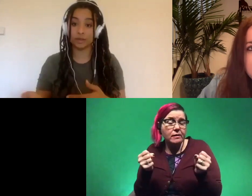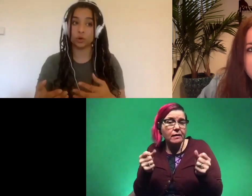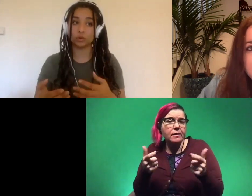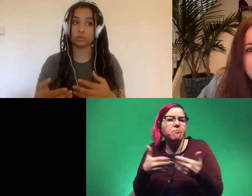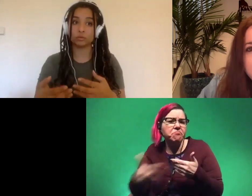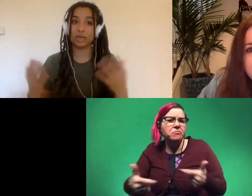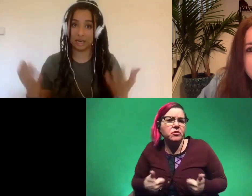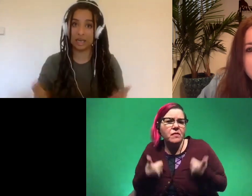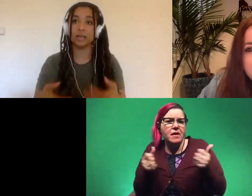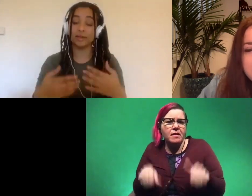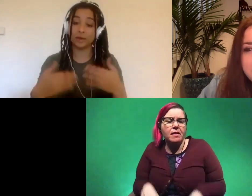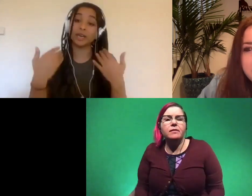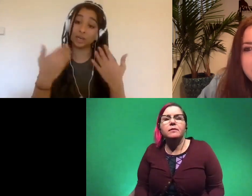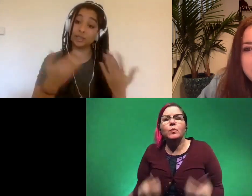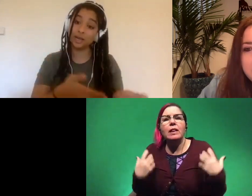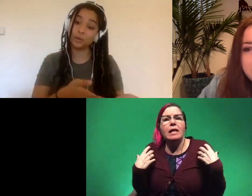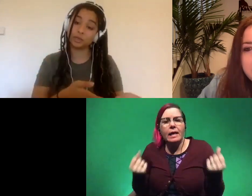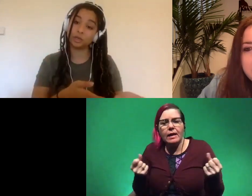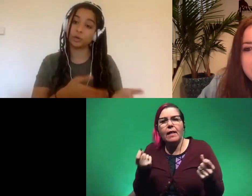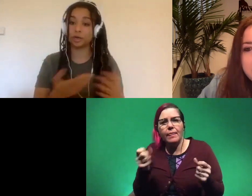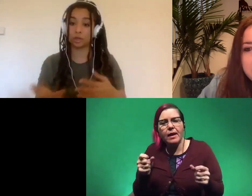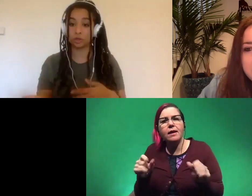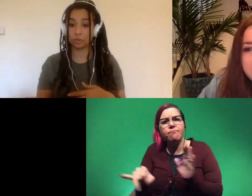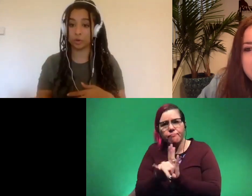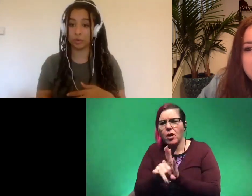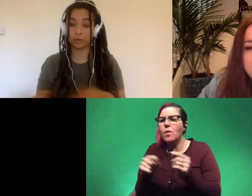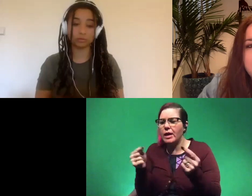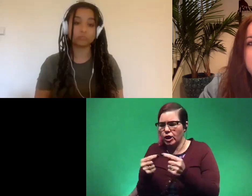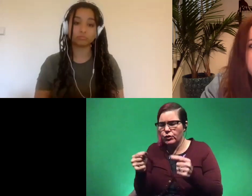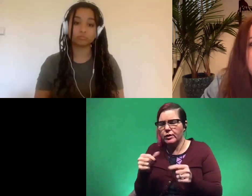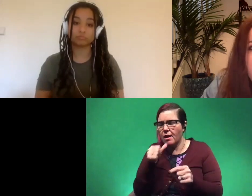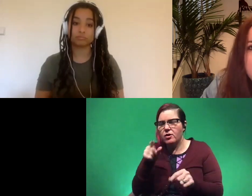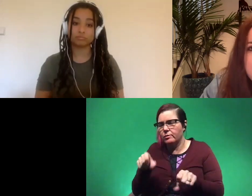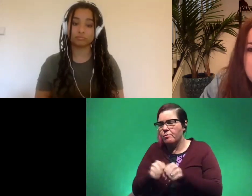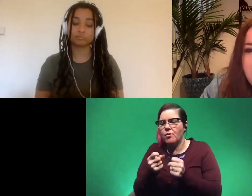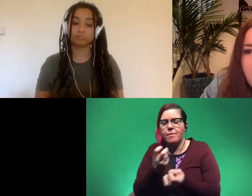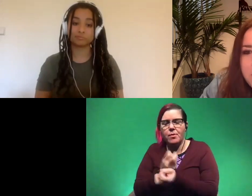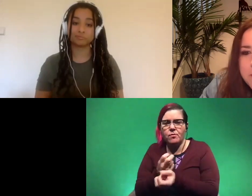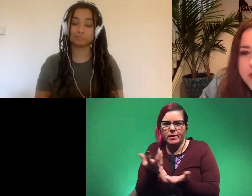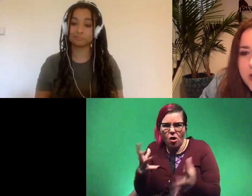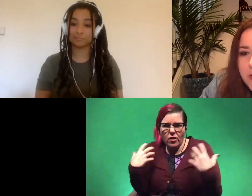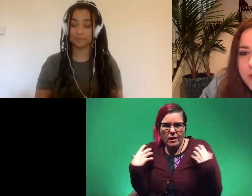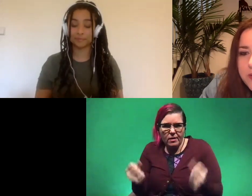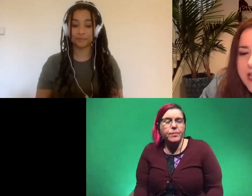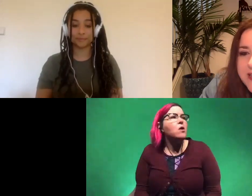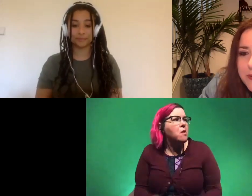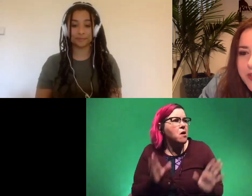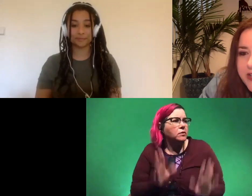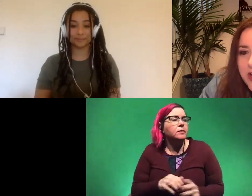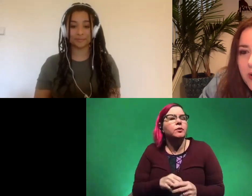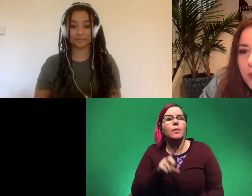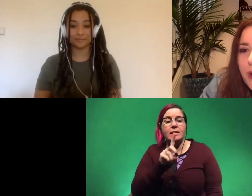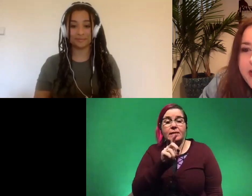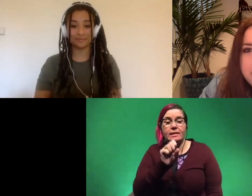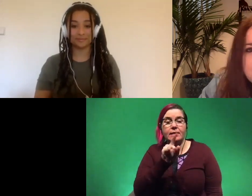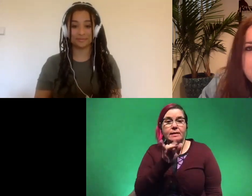it so it can heal and then we can actually tell it was an injury and not just a broken bone awesome um so destiny would like